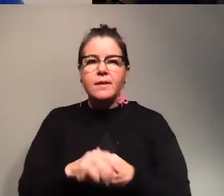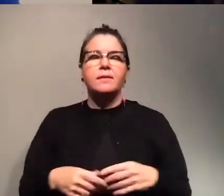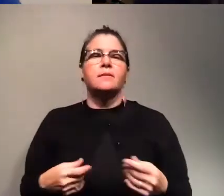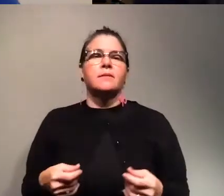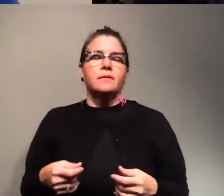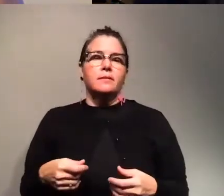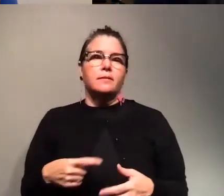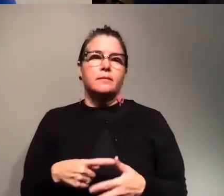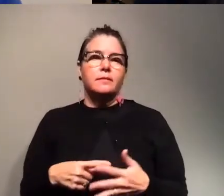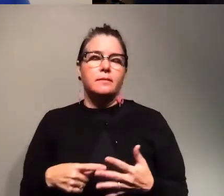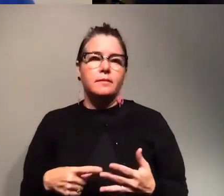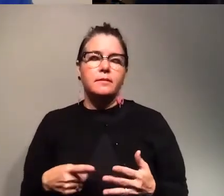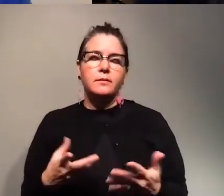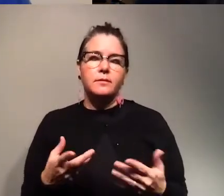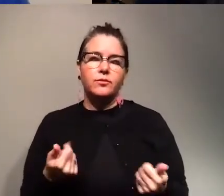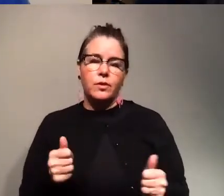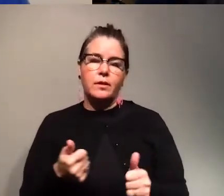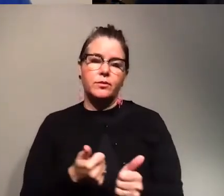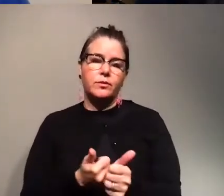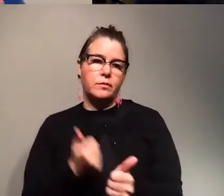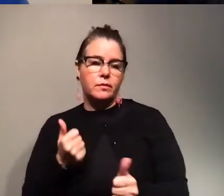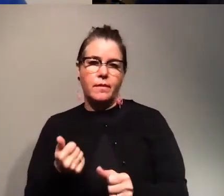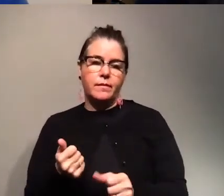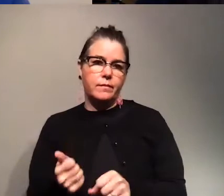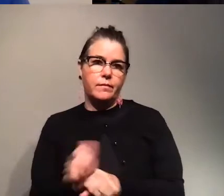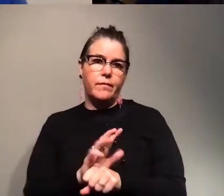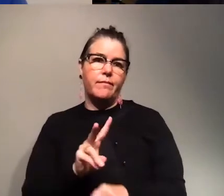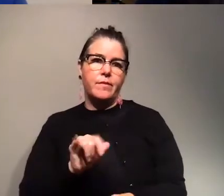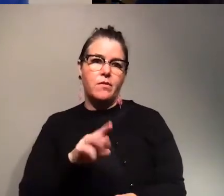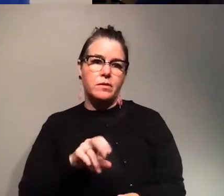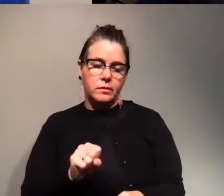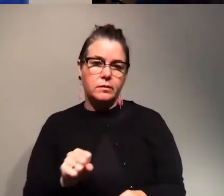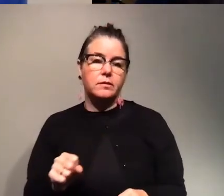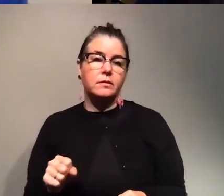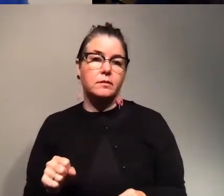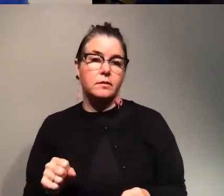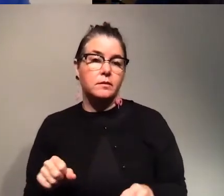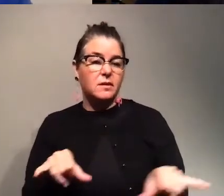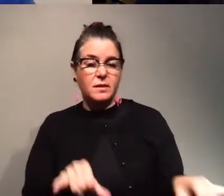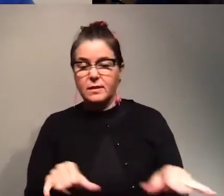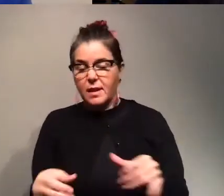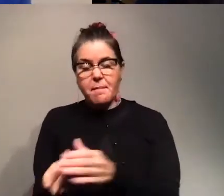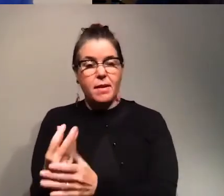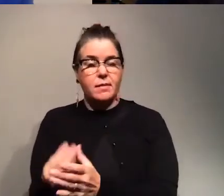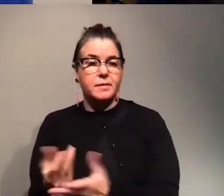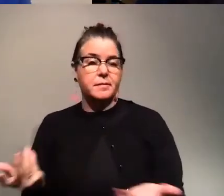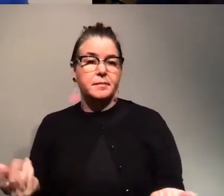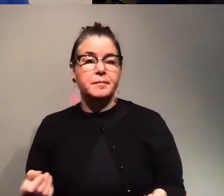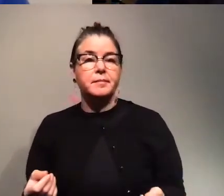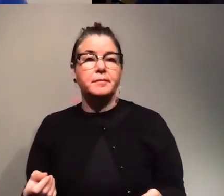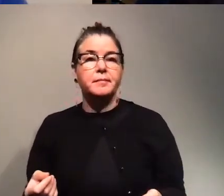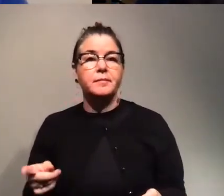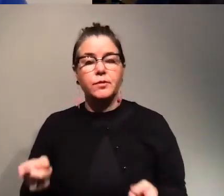prevent the virus the infection of the virus so just the same with plants like when you are